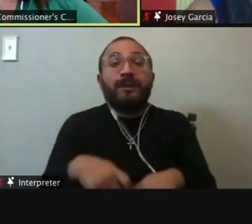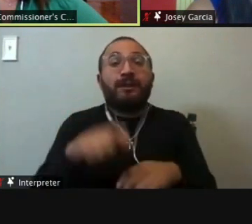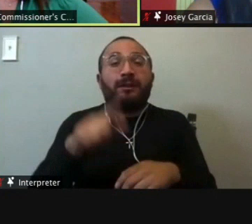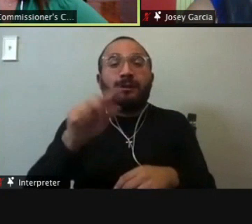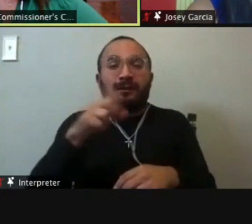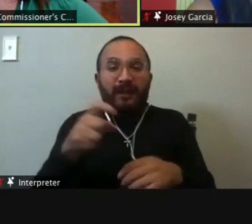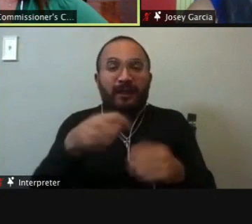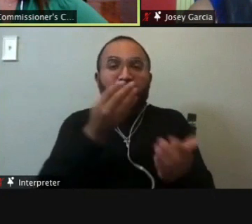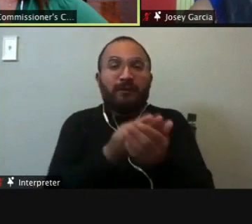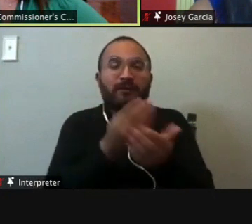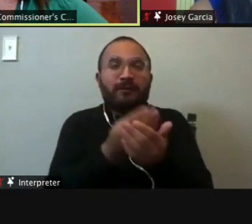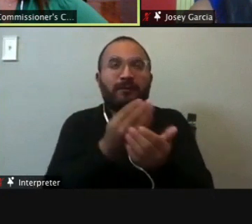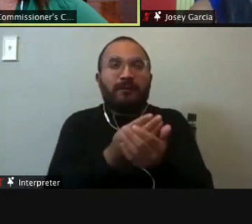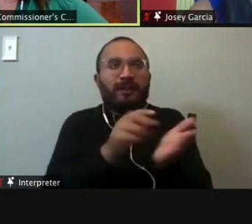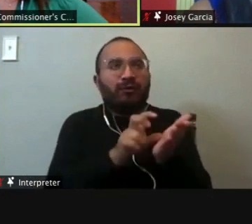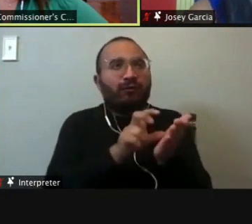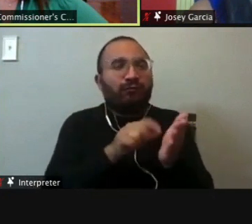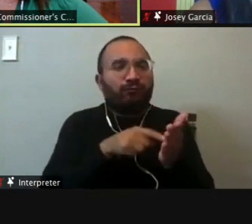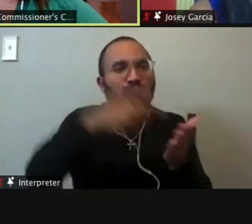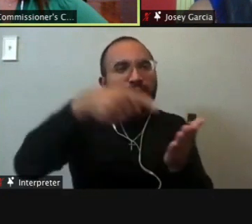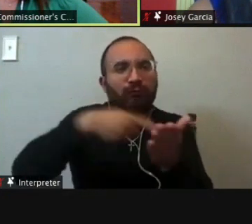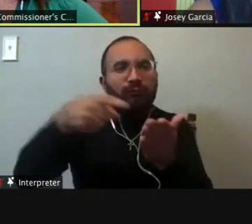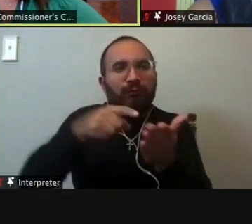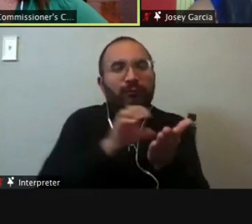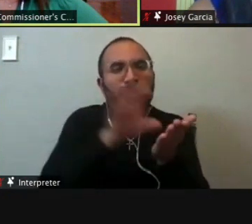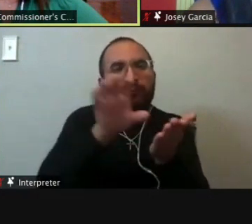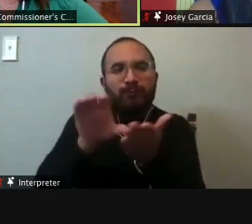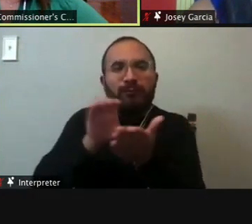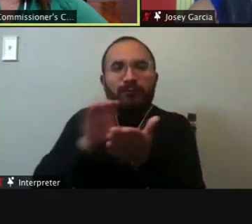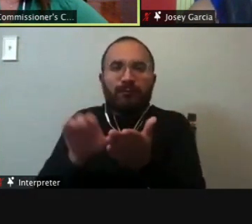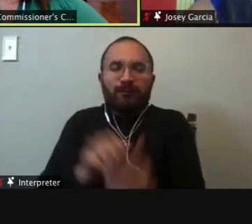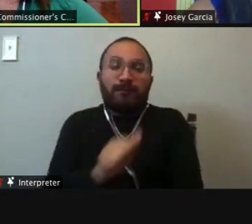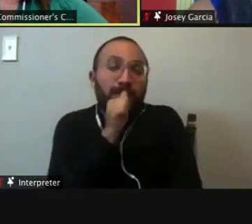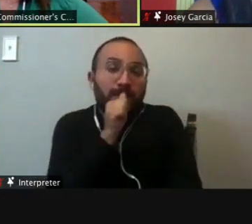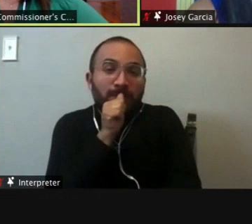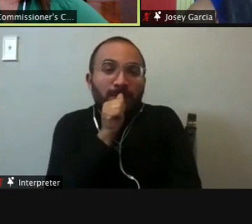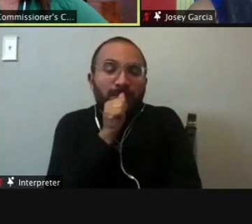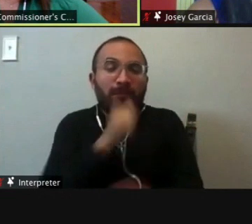decide, you say, how are we going to spend that money? So anyway, I appreciate your time.